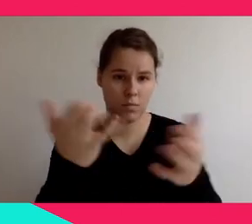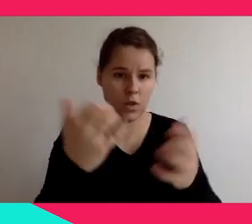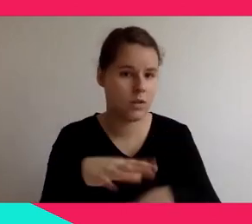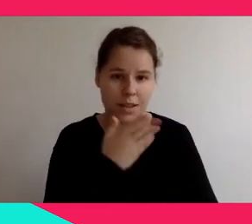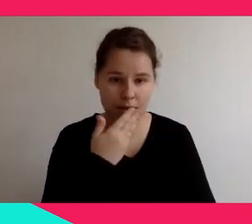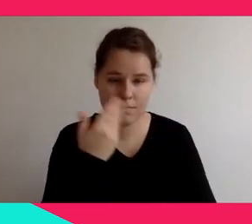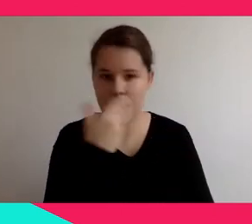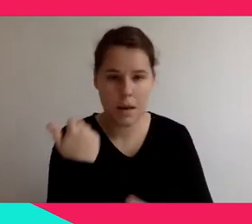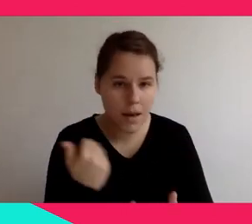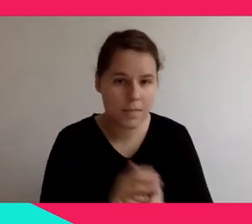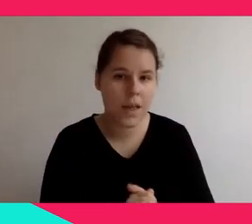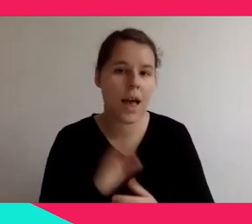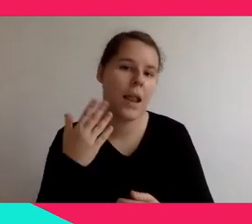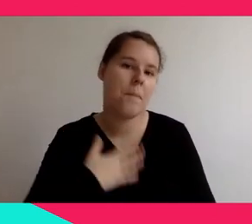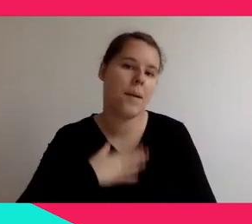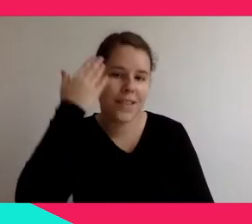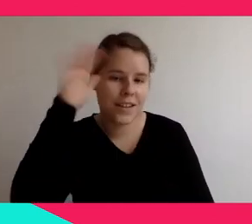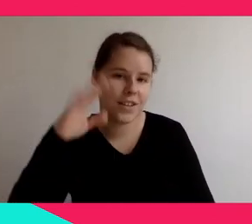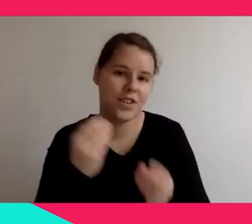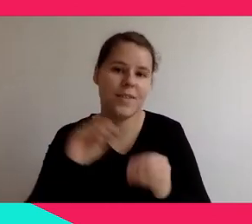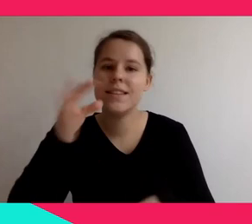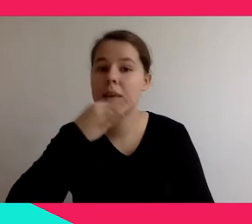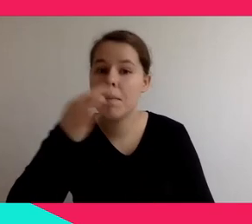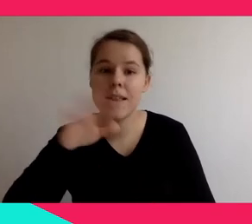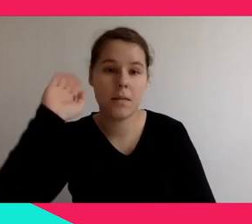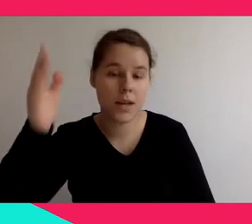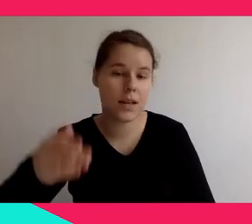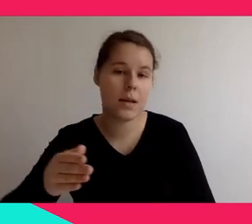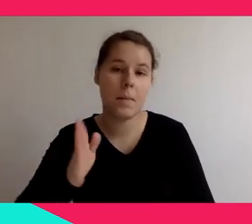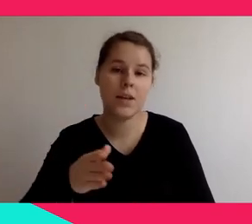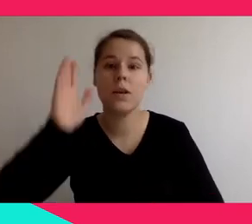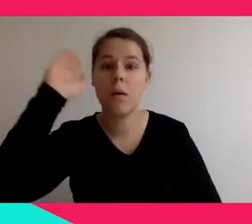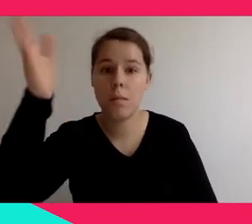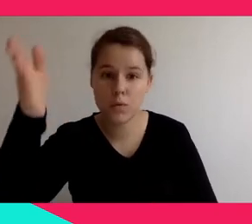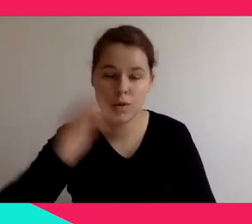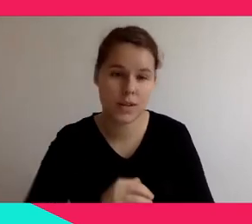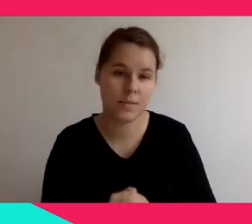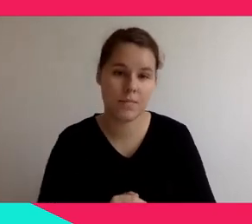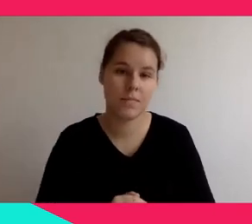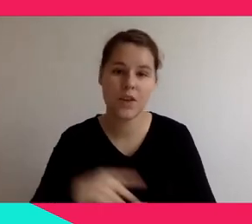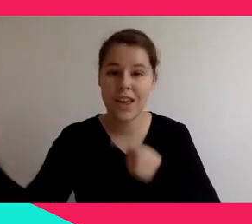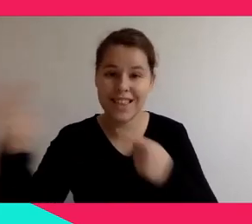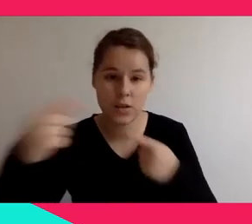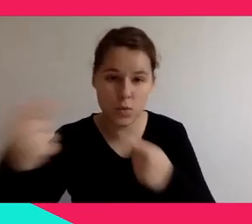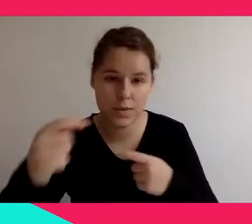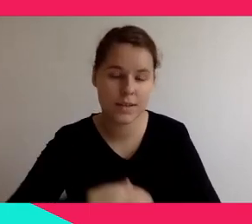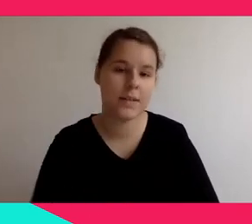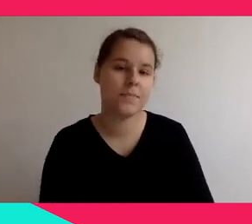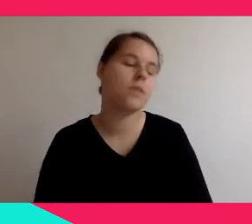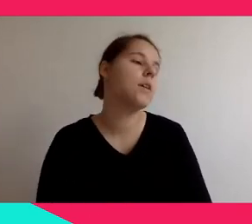during our daily panel. Thank you so much for accepting our invitation and being here with us today